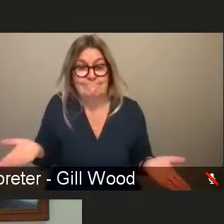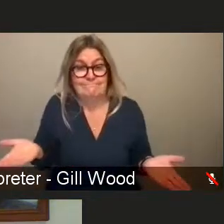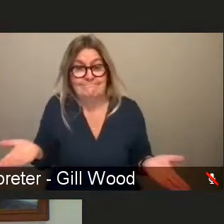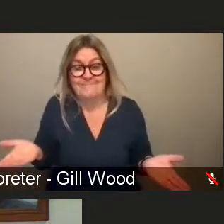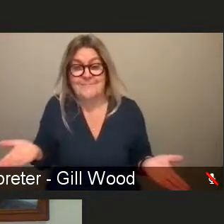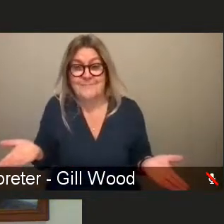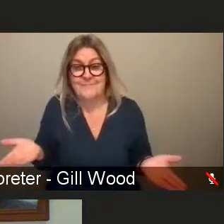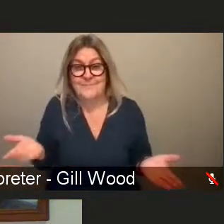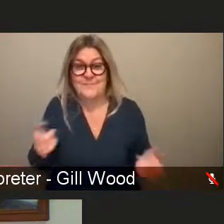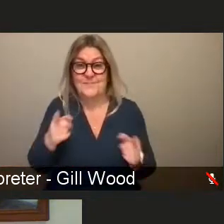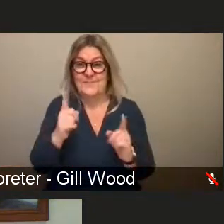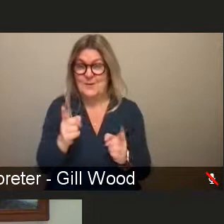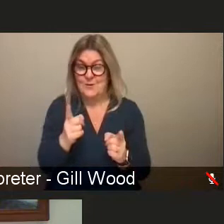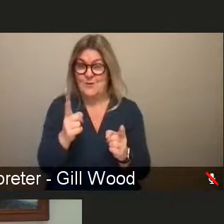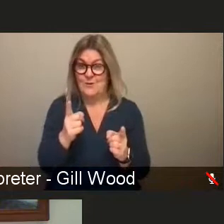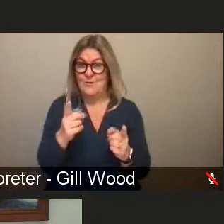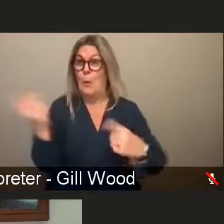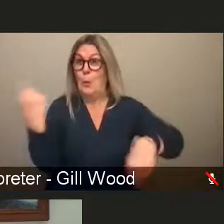need to be